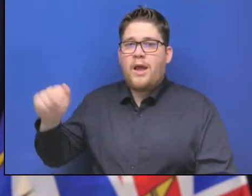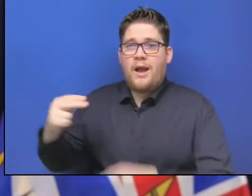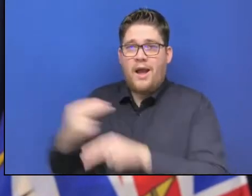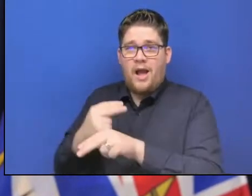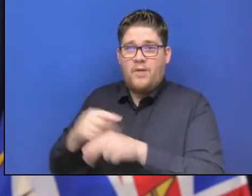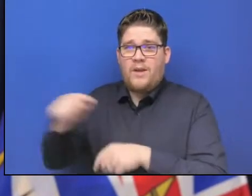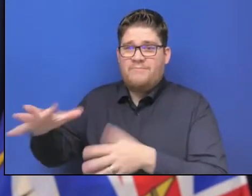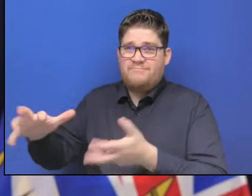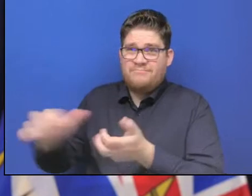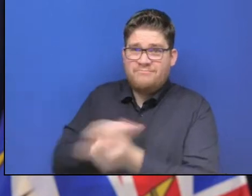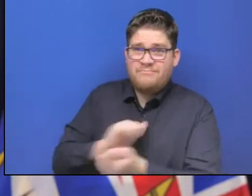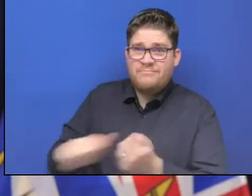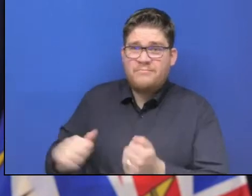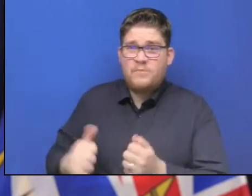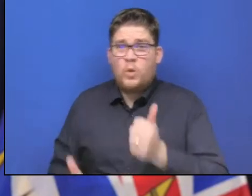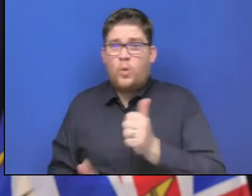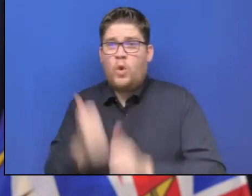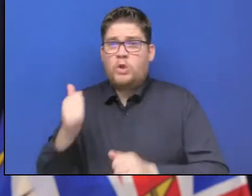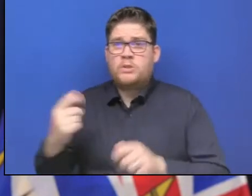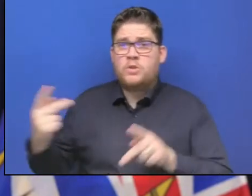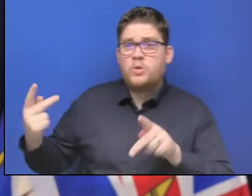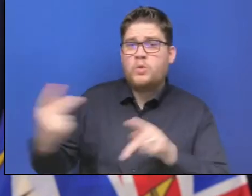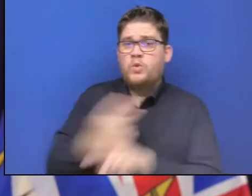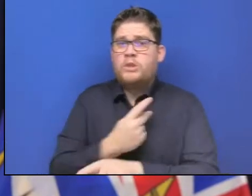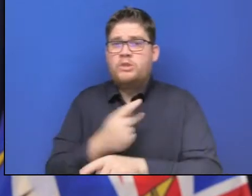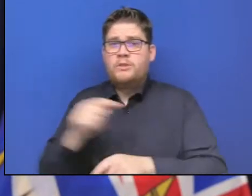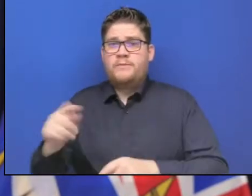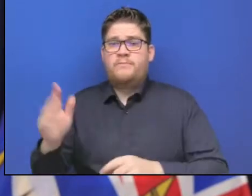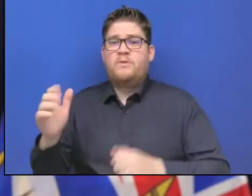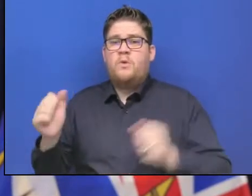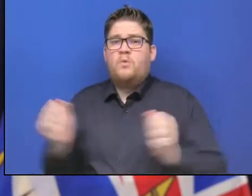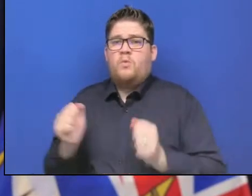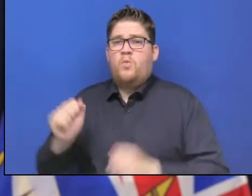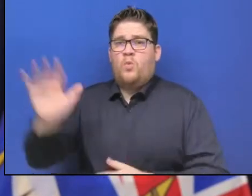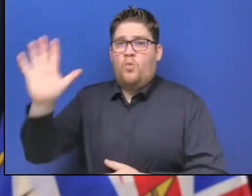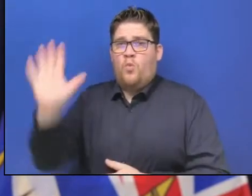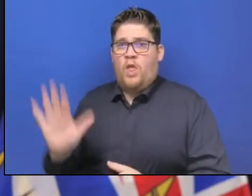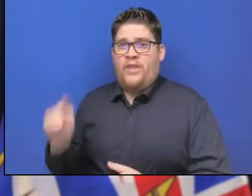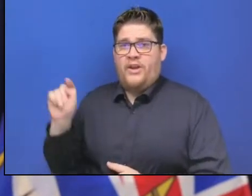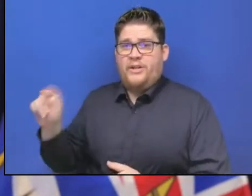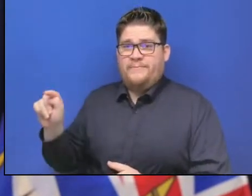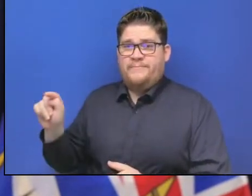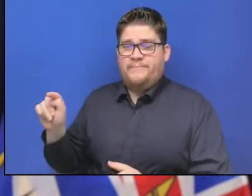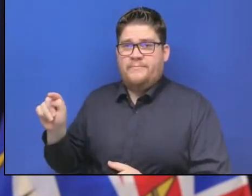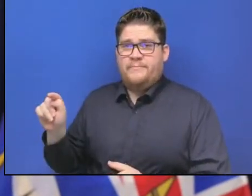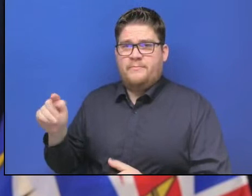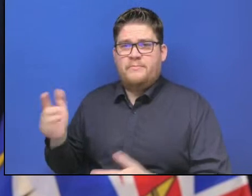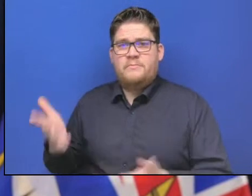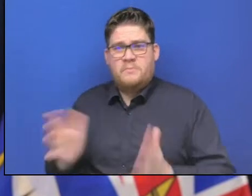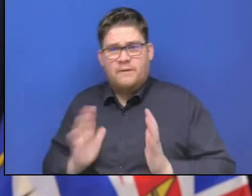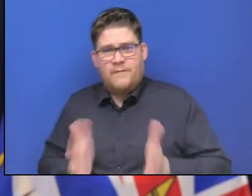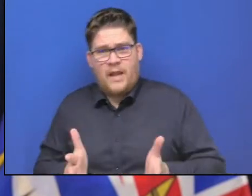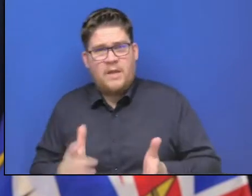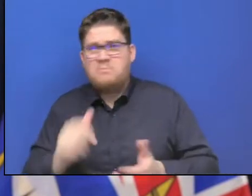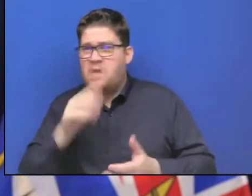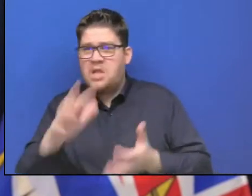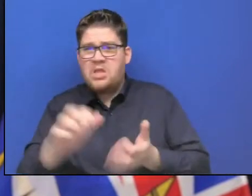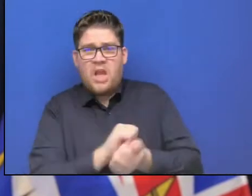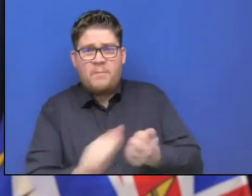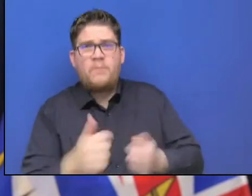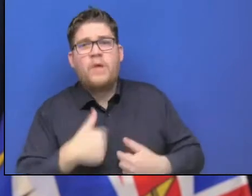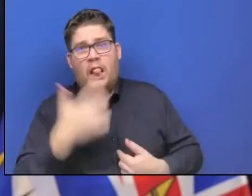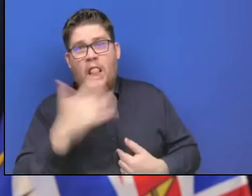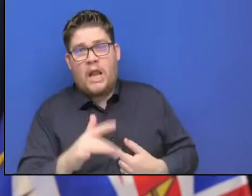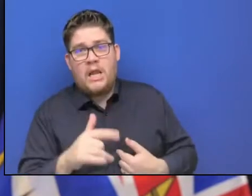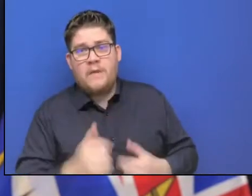as impacted and we will have the same road standard as before the storms. This includes Snowshed Hill and across the Coquihalla